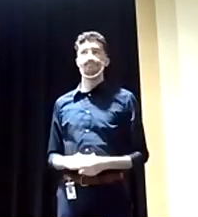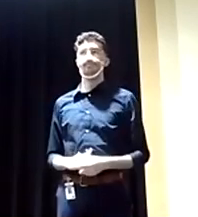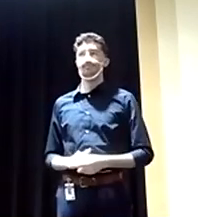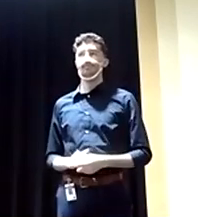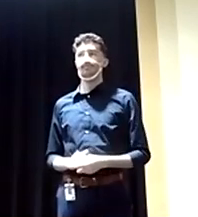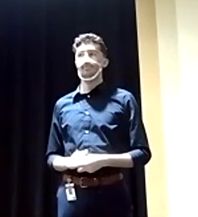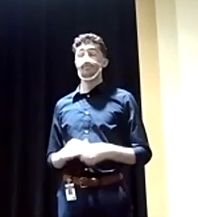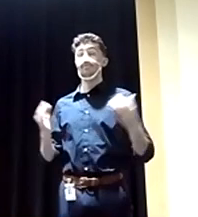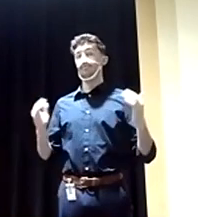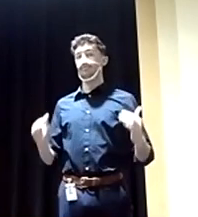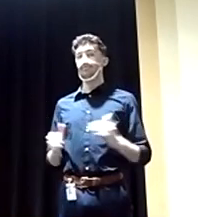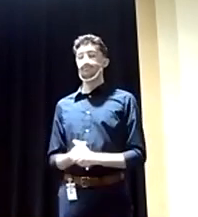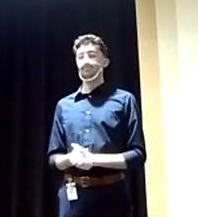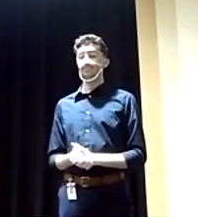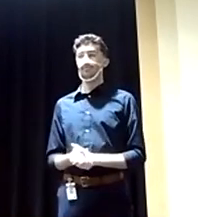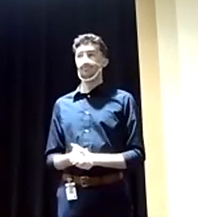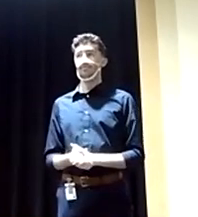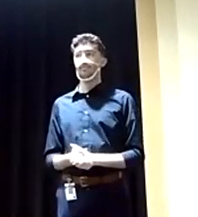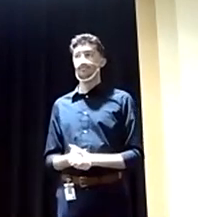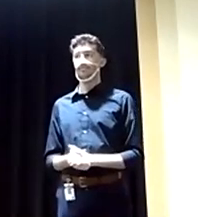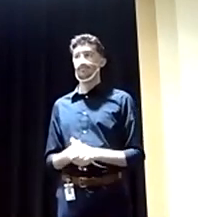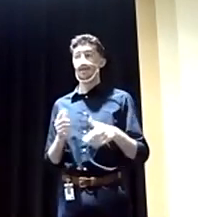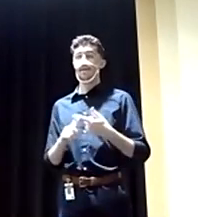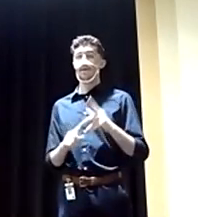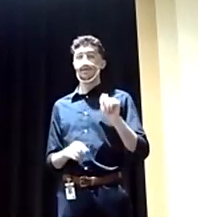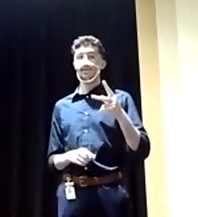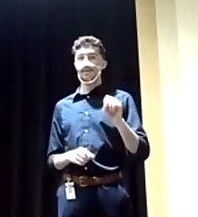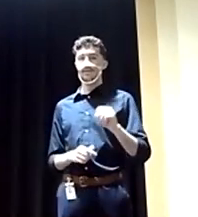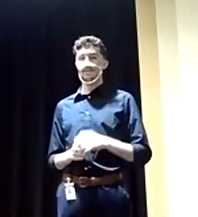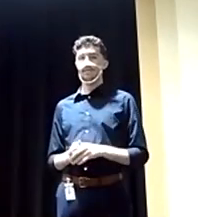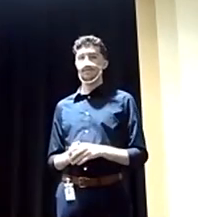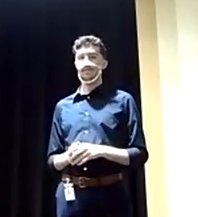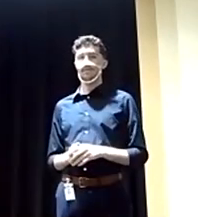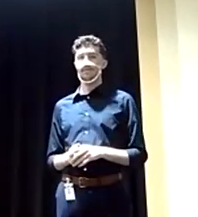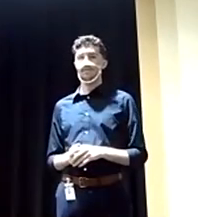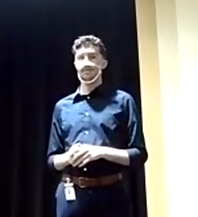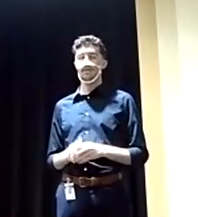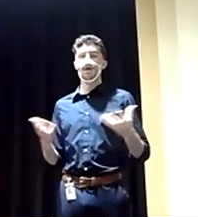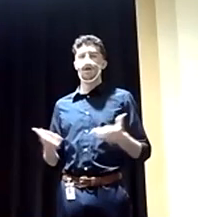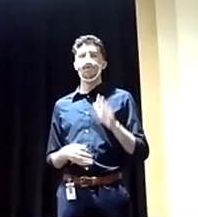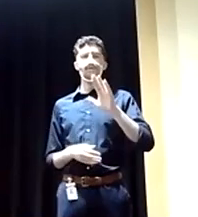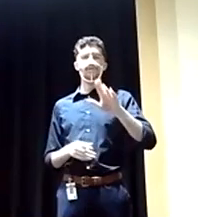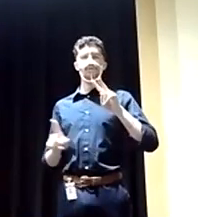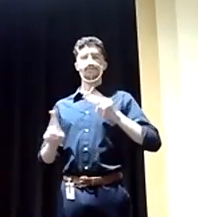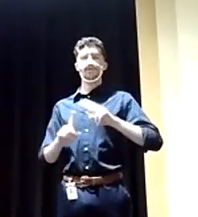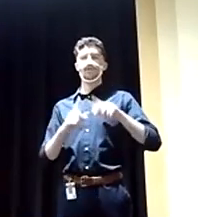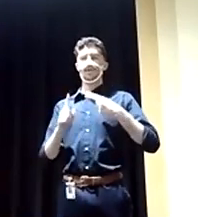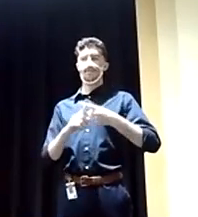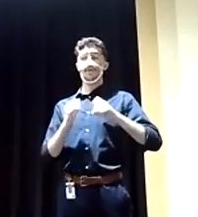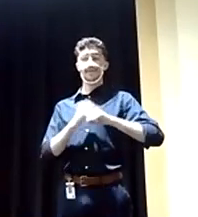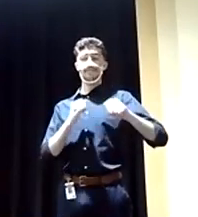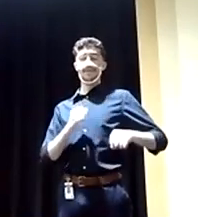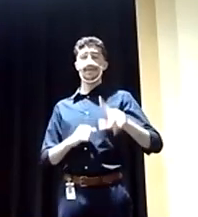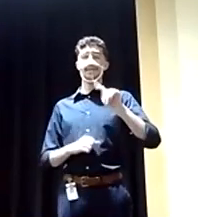Next question on TPS. What is your platform on expanding temporary protected